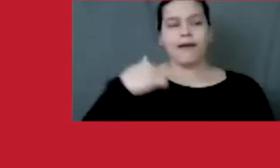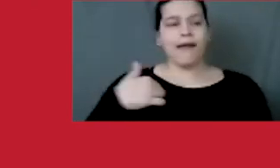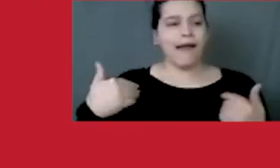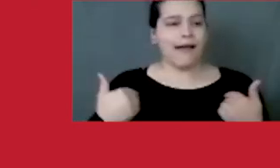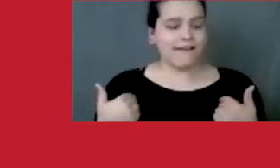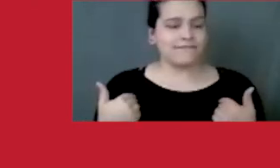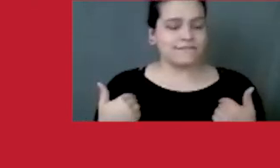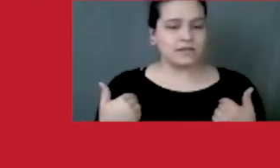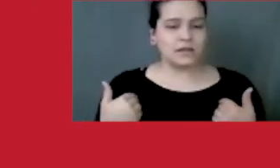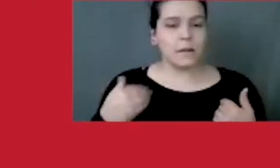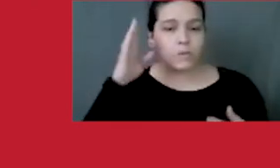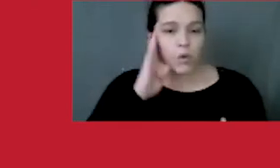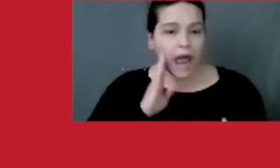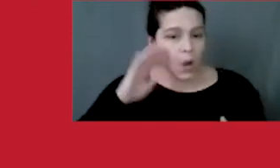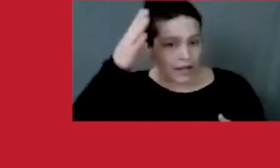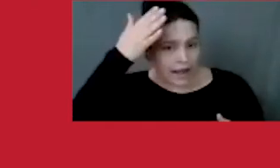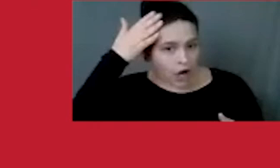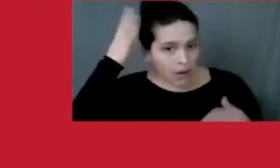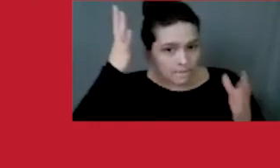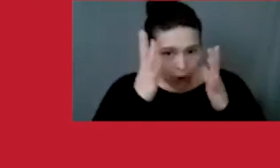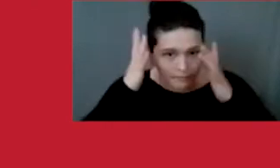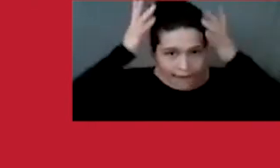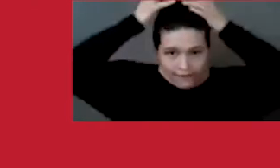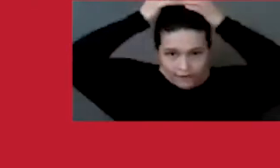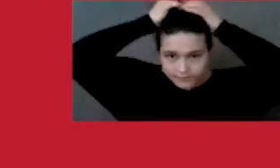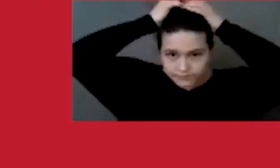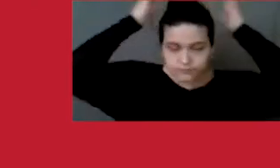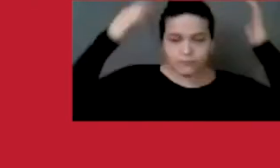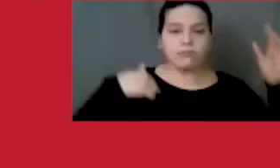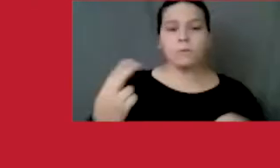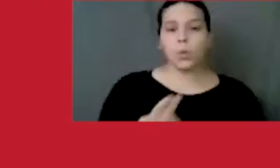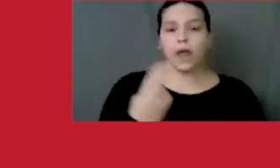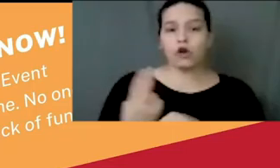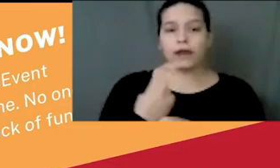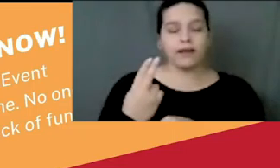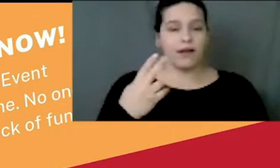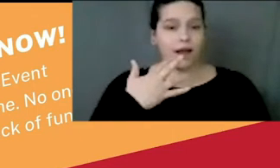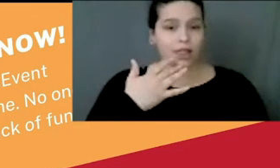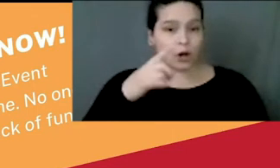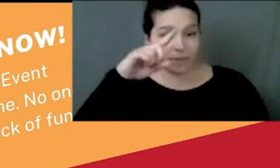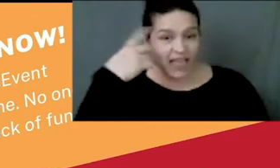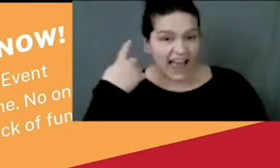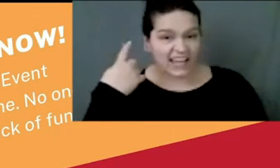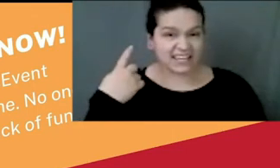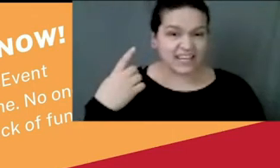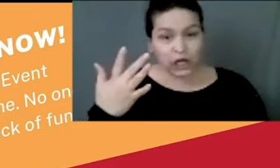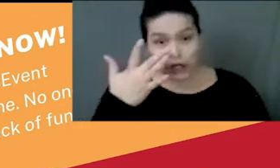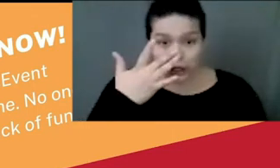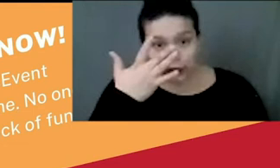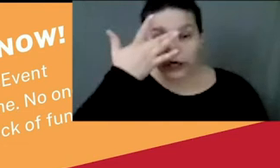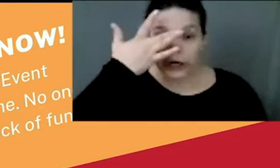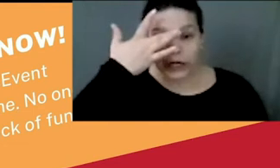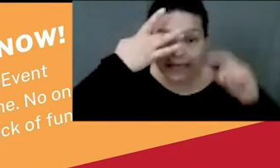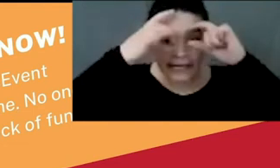brown hair that's pulled back. I'm wearing black, nerdy glasses. I